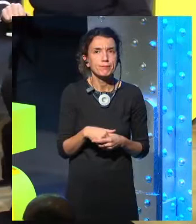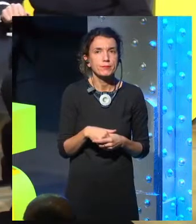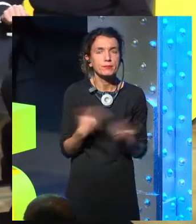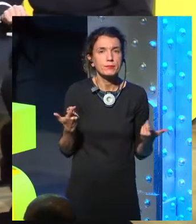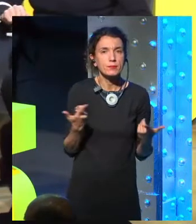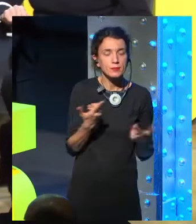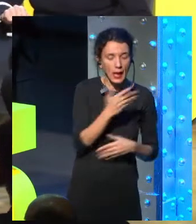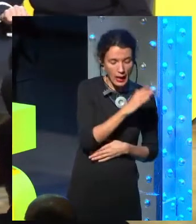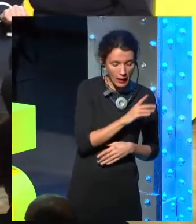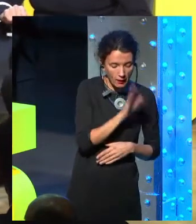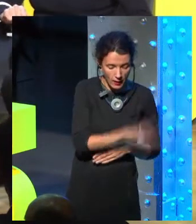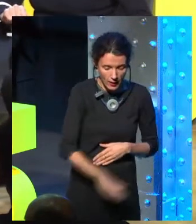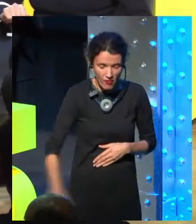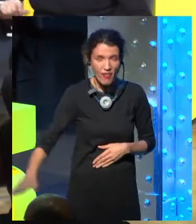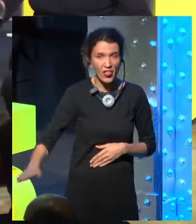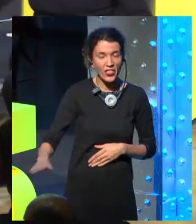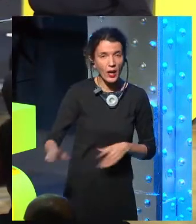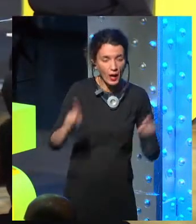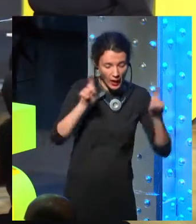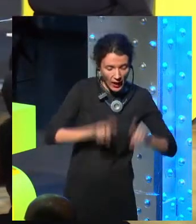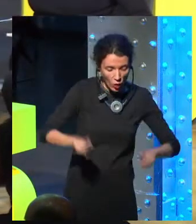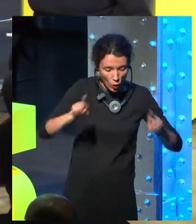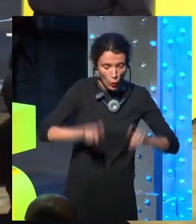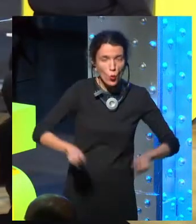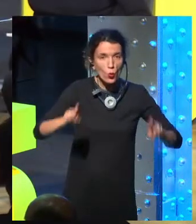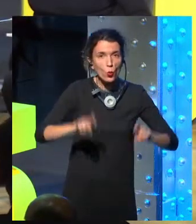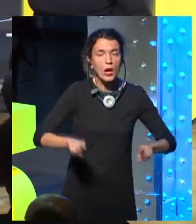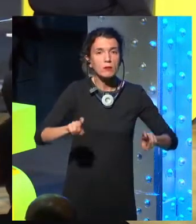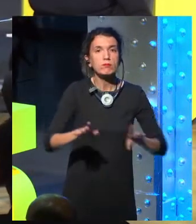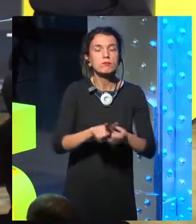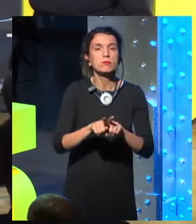you educate since you're a child,